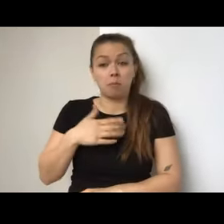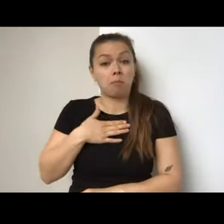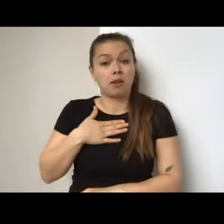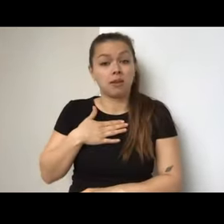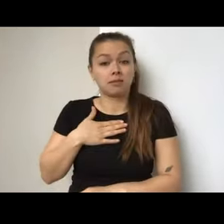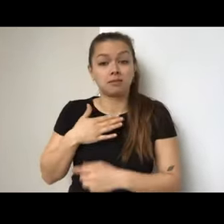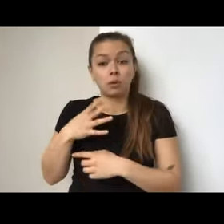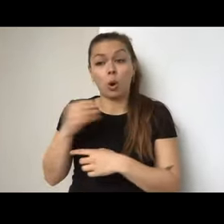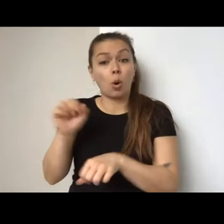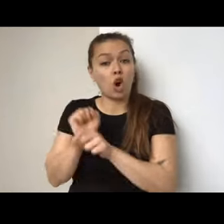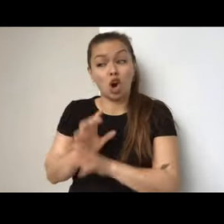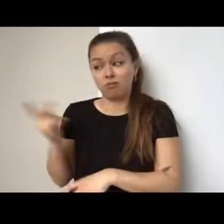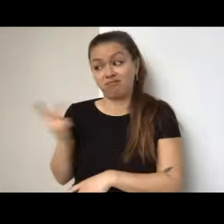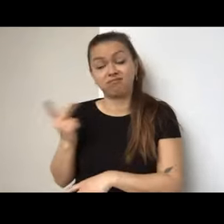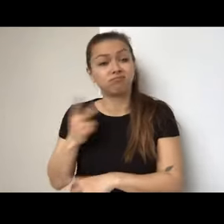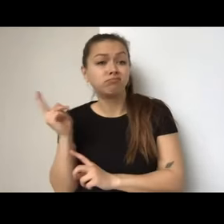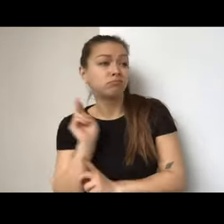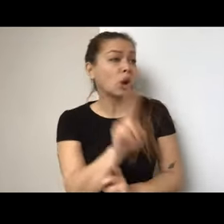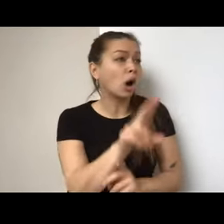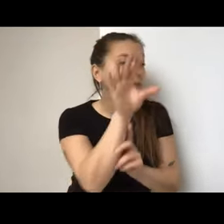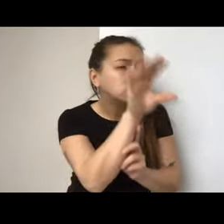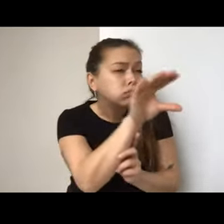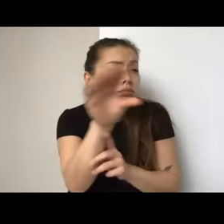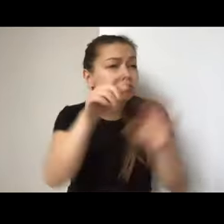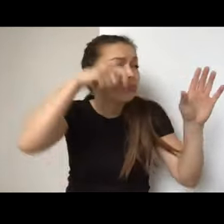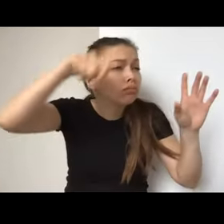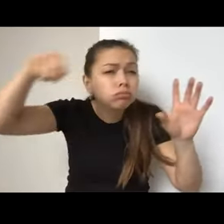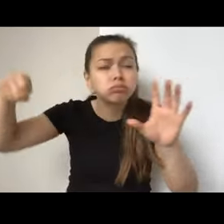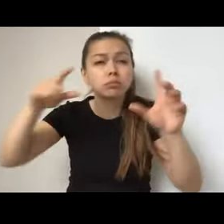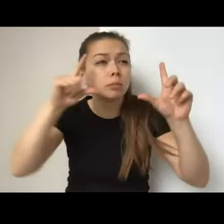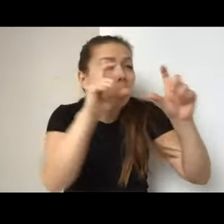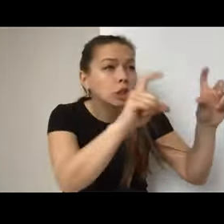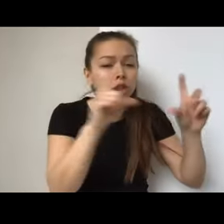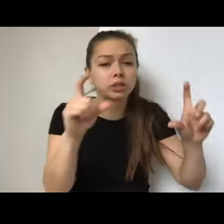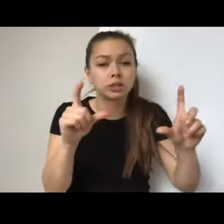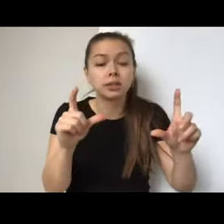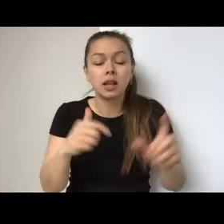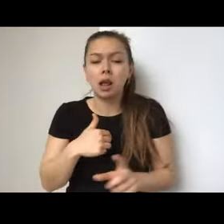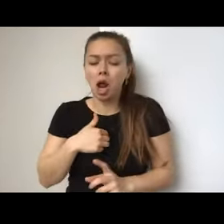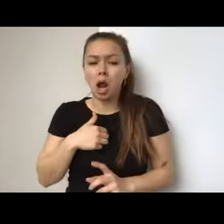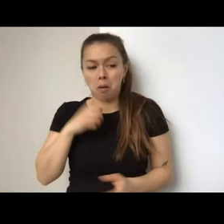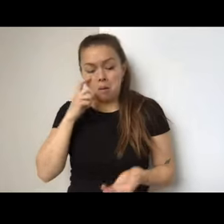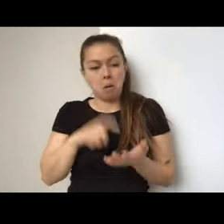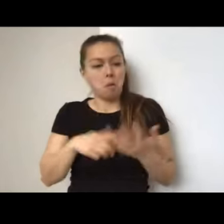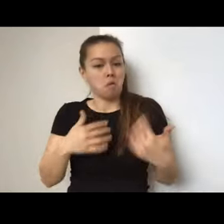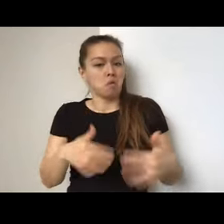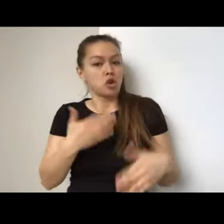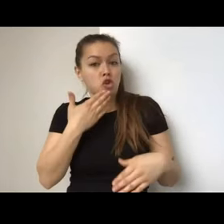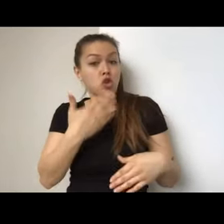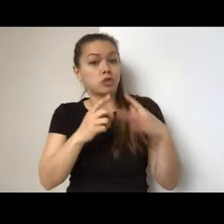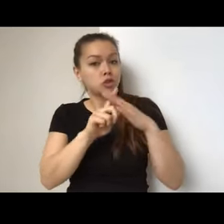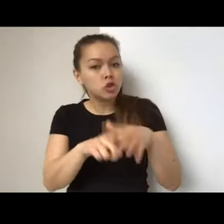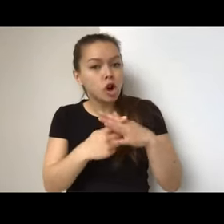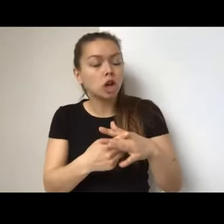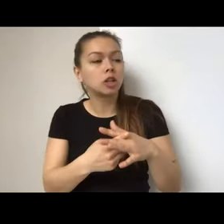uh, through video and photography. Um, we realized, you know, while that was good for us starting off and, you know, really developing a concept